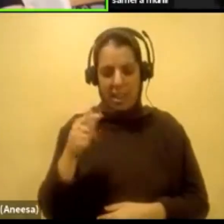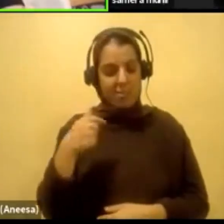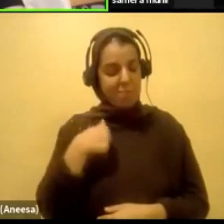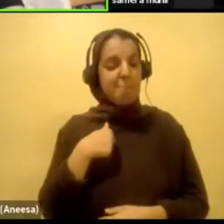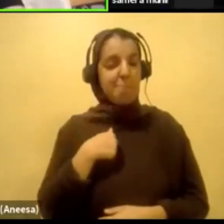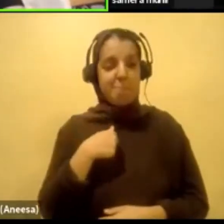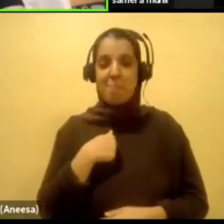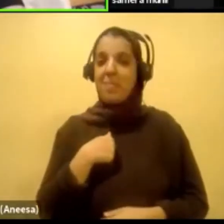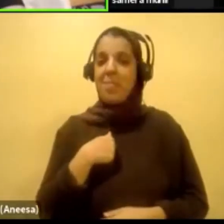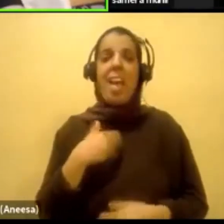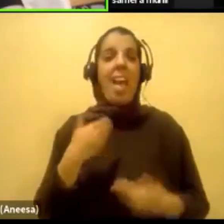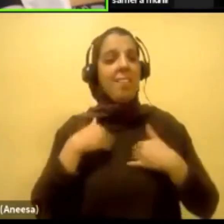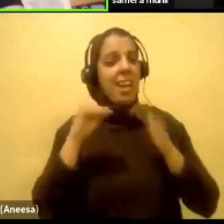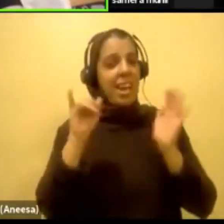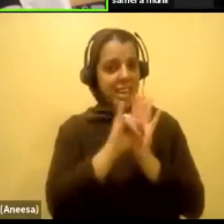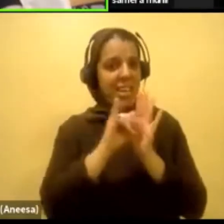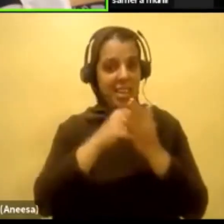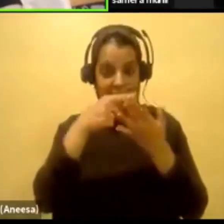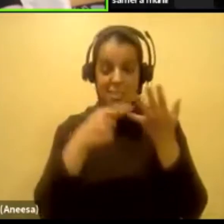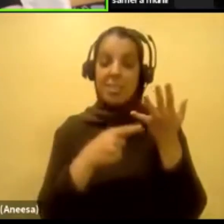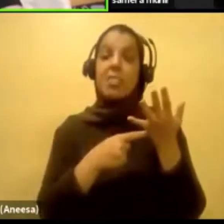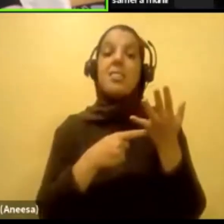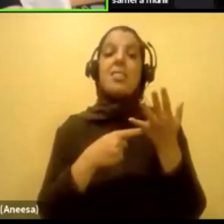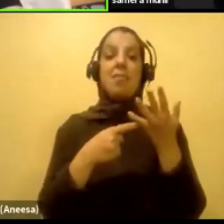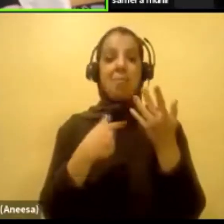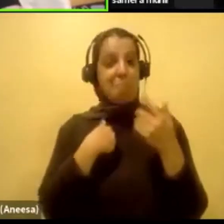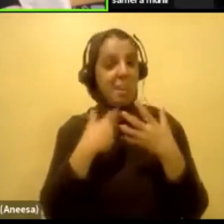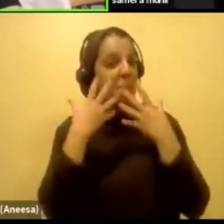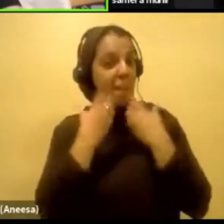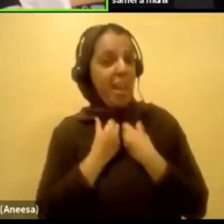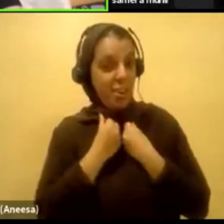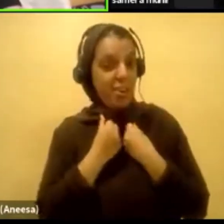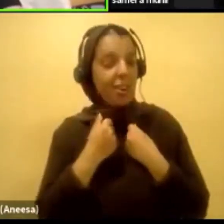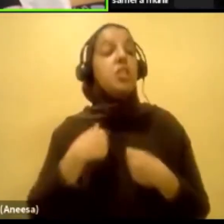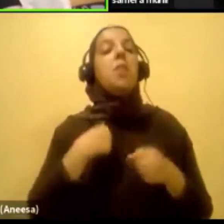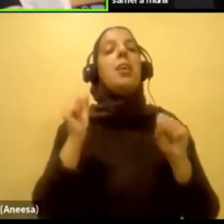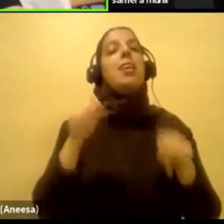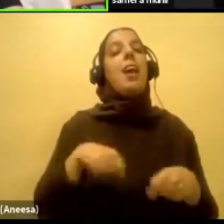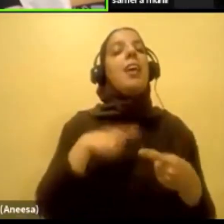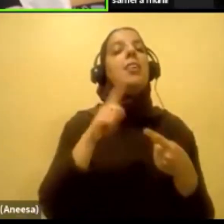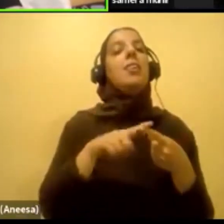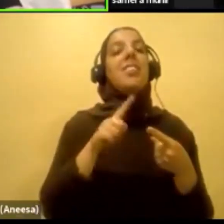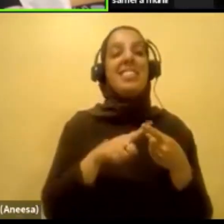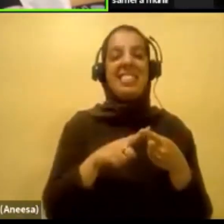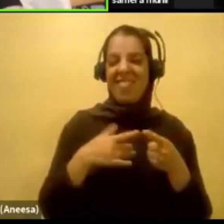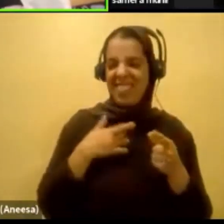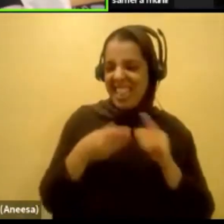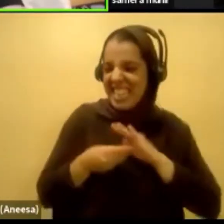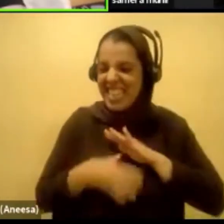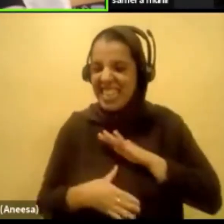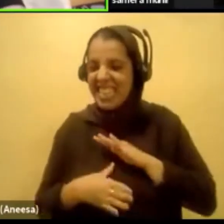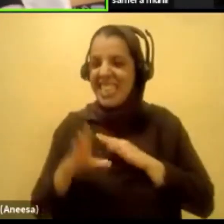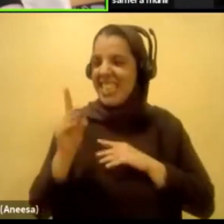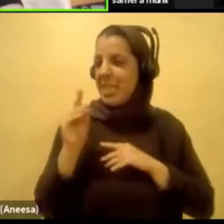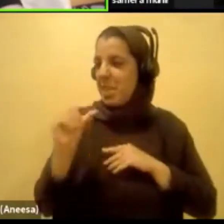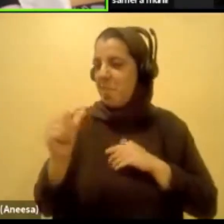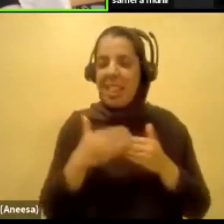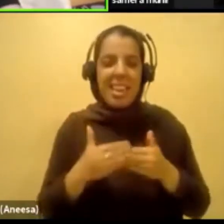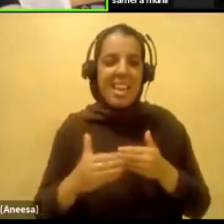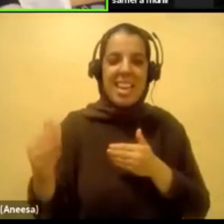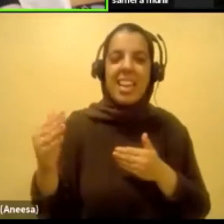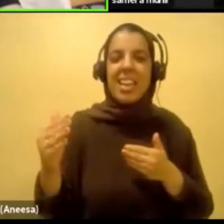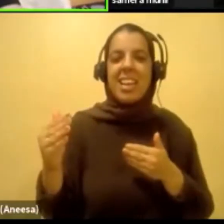these are your adult years. This is where things matter. You can either one, be insecure about your disability for the rest of your life